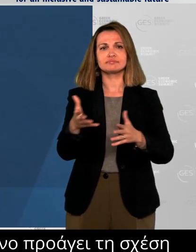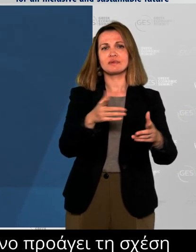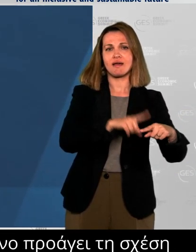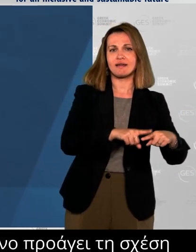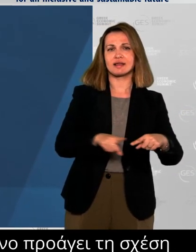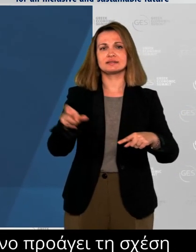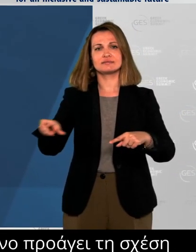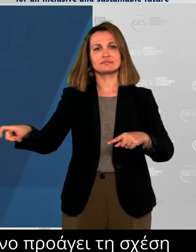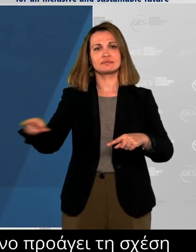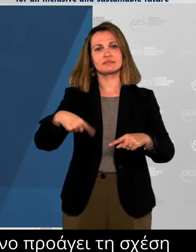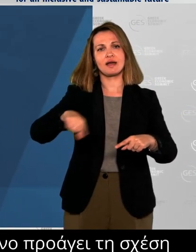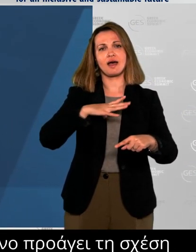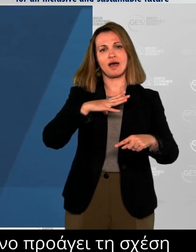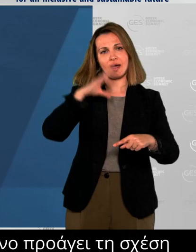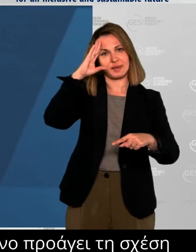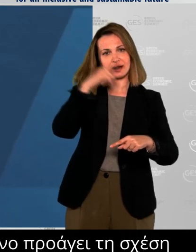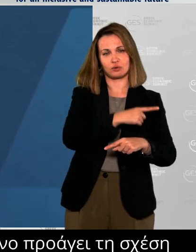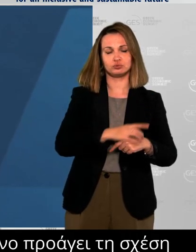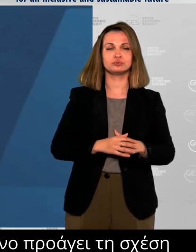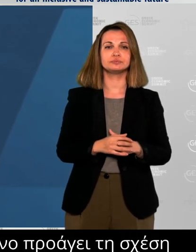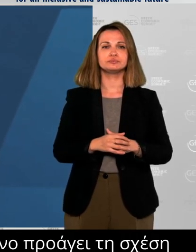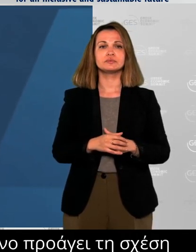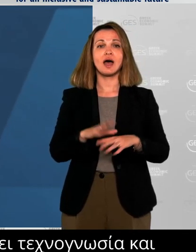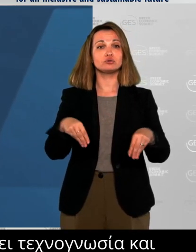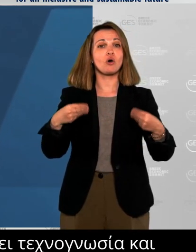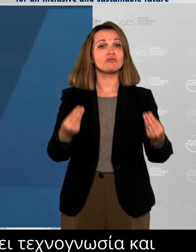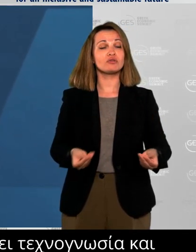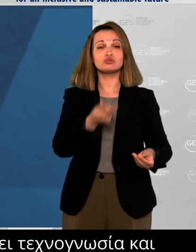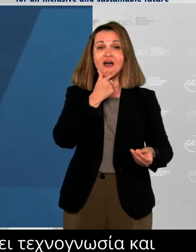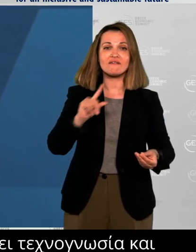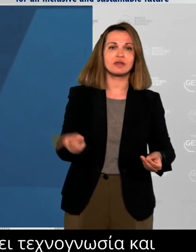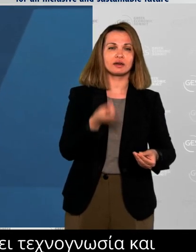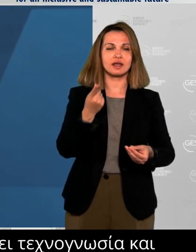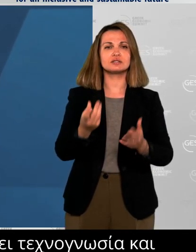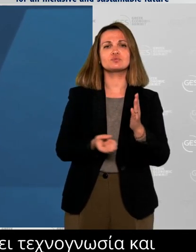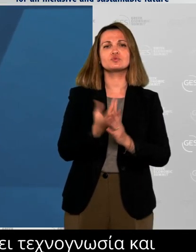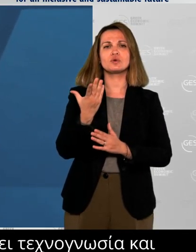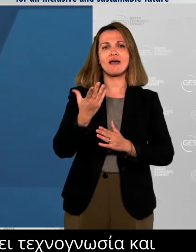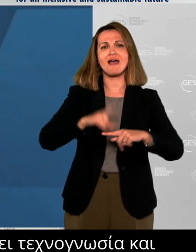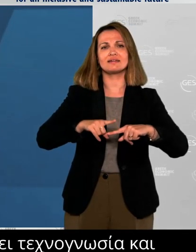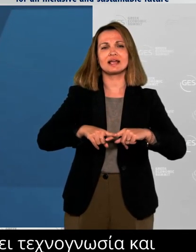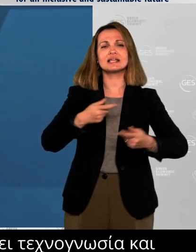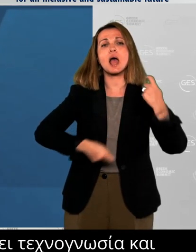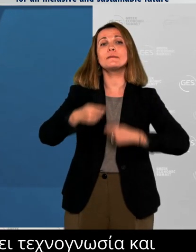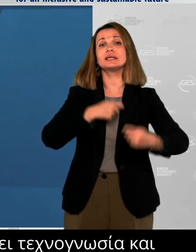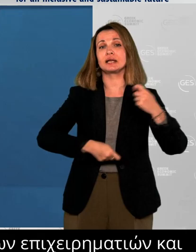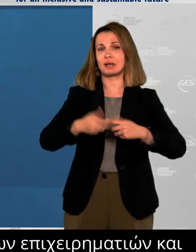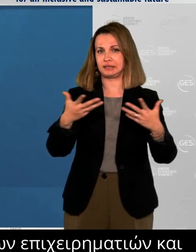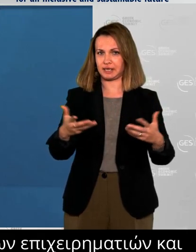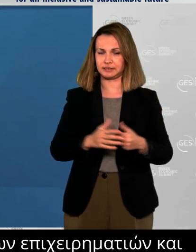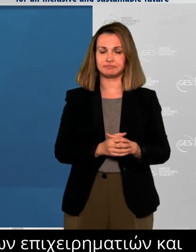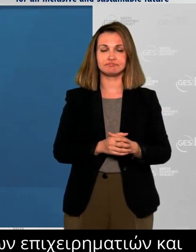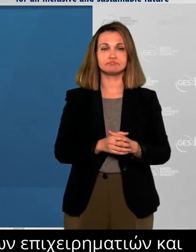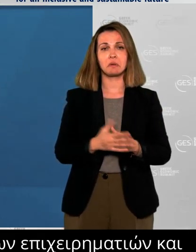entrepreneurs and business leaders. Earlier this fall, for instance, we launched a program called Connect the Dots,